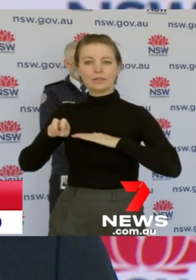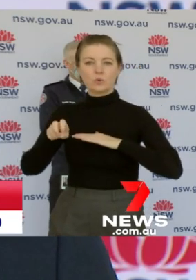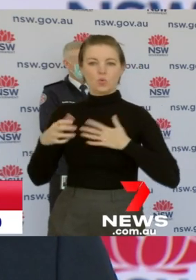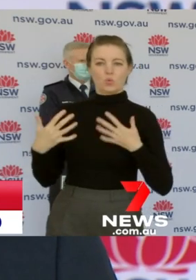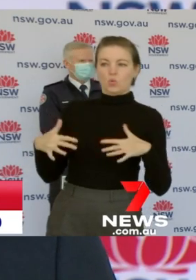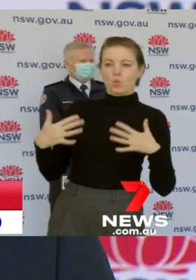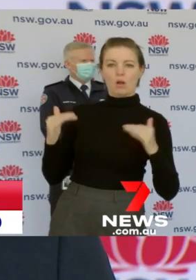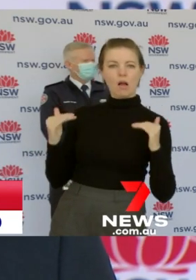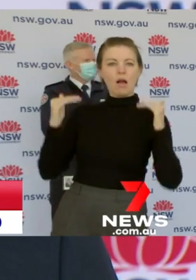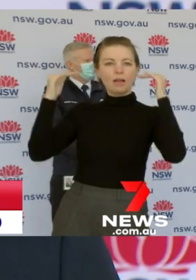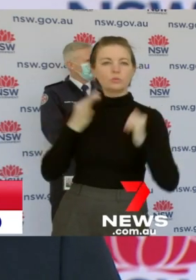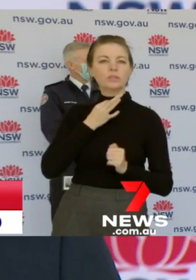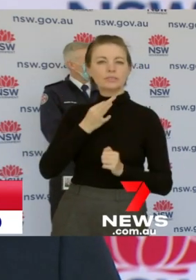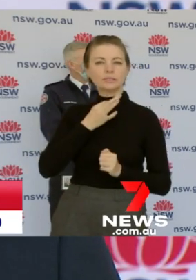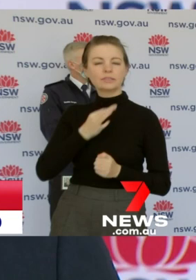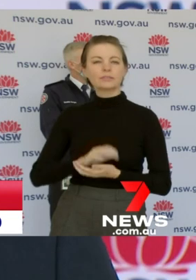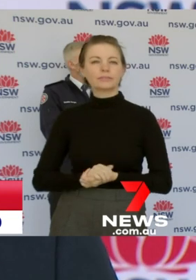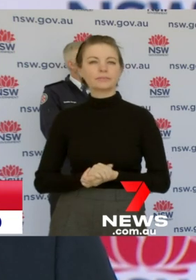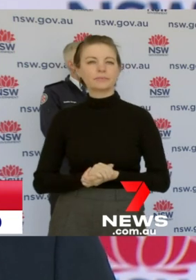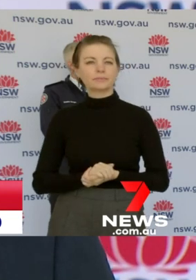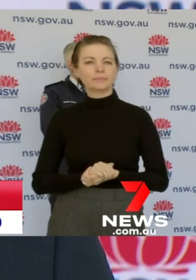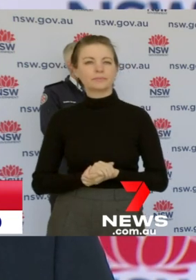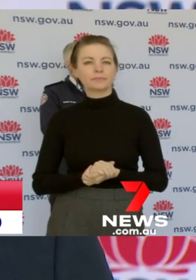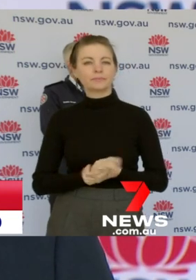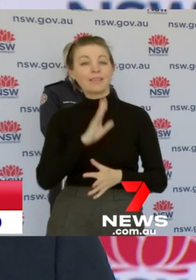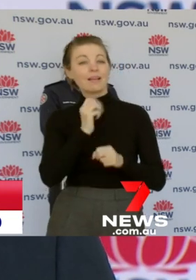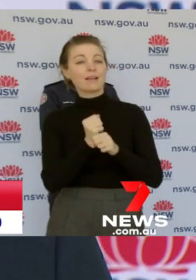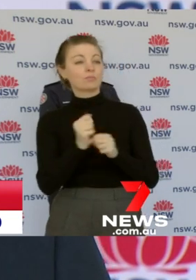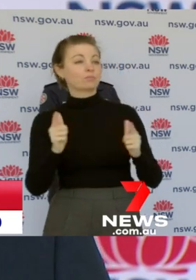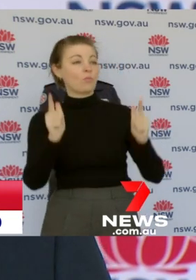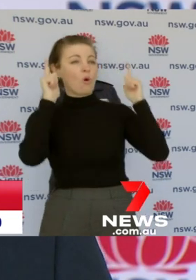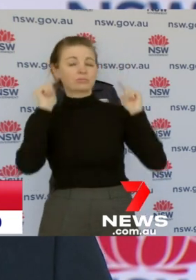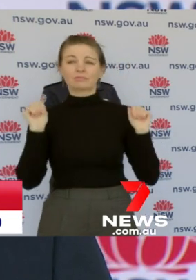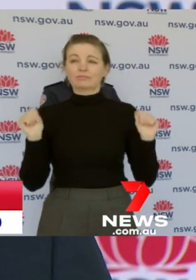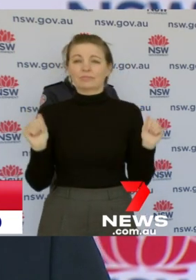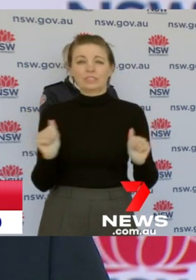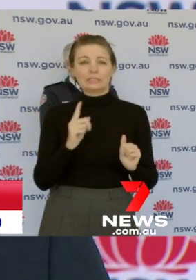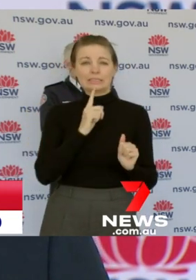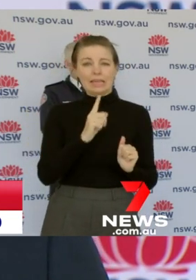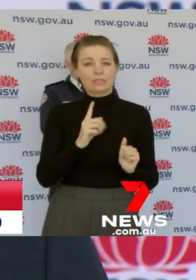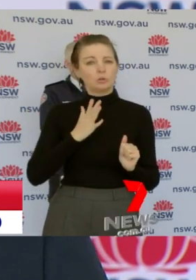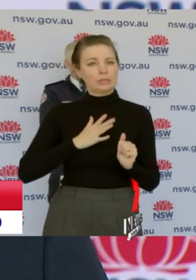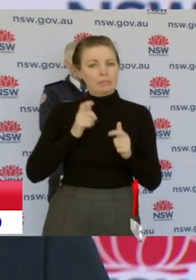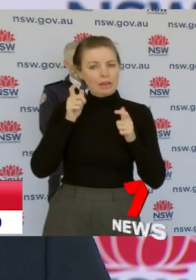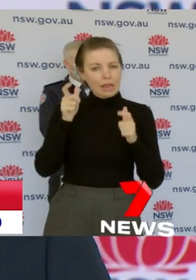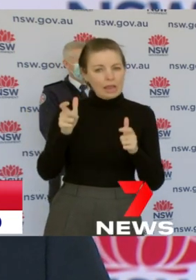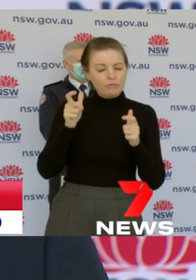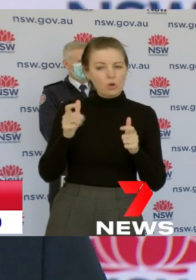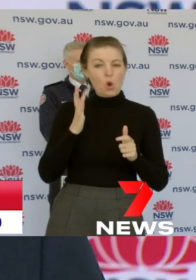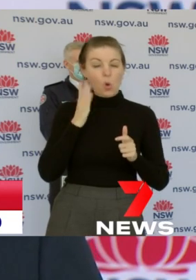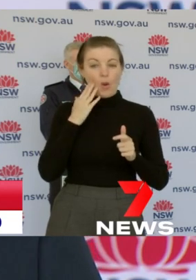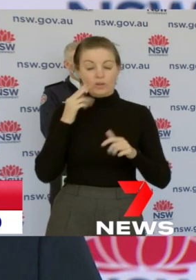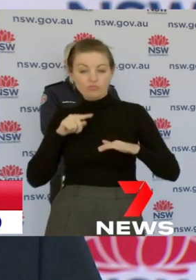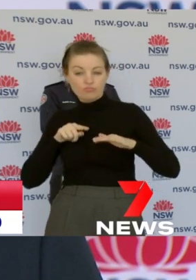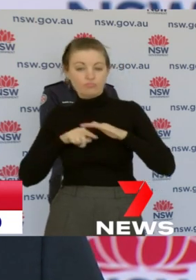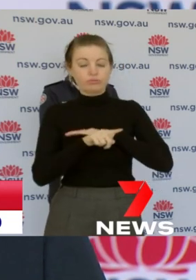Premier has said many times, just work on the basis that the people you're who you're coming into contact with have COVID. That's the safest